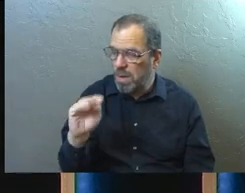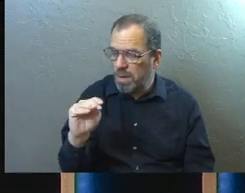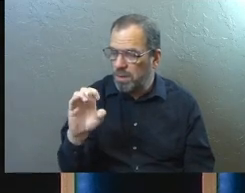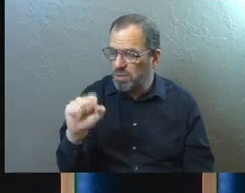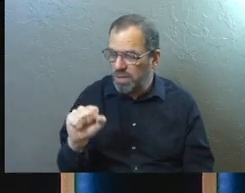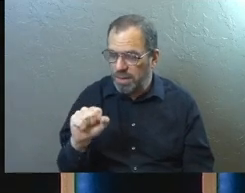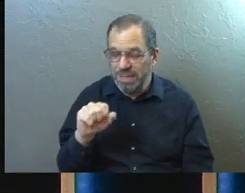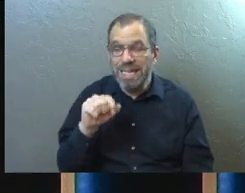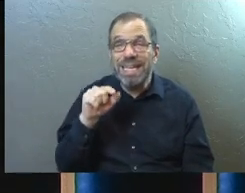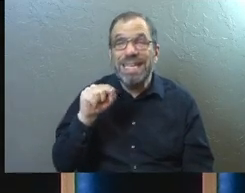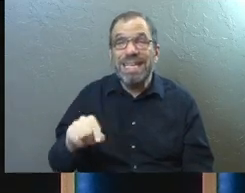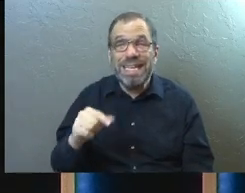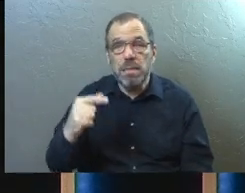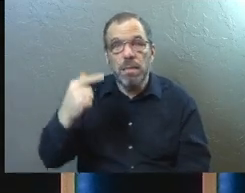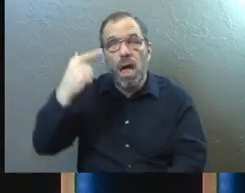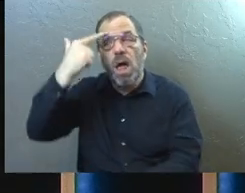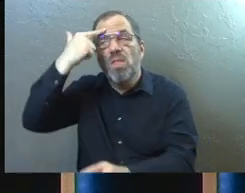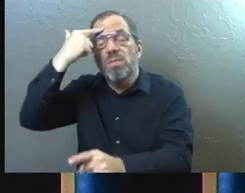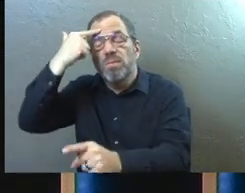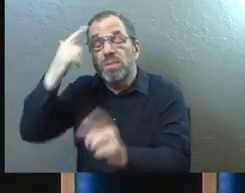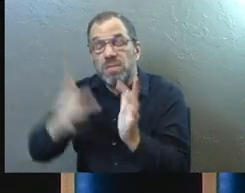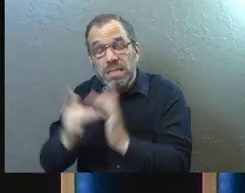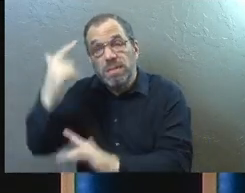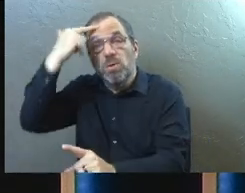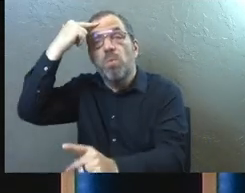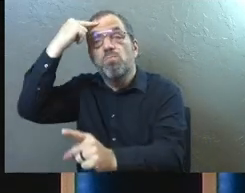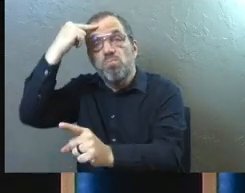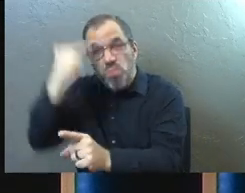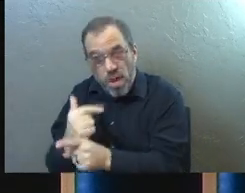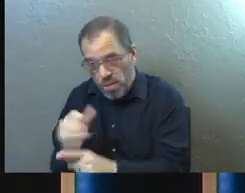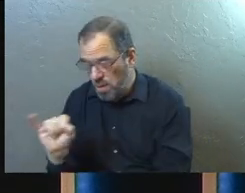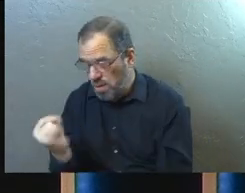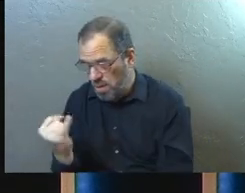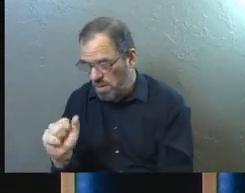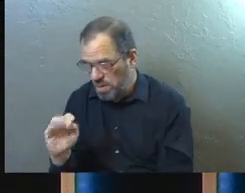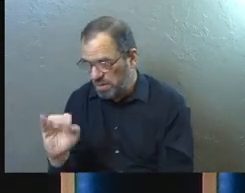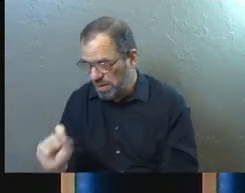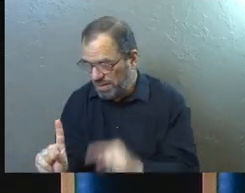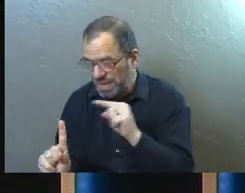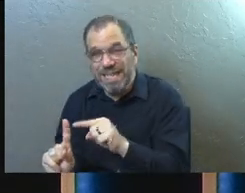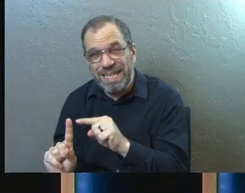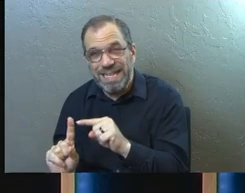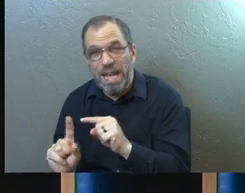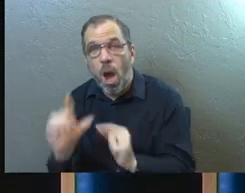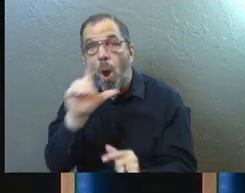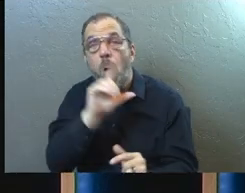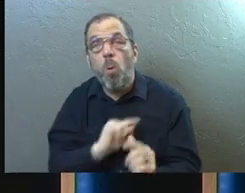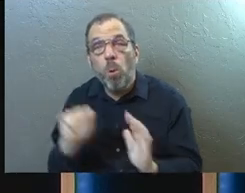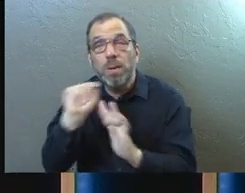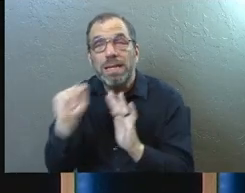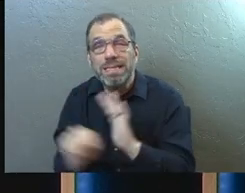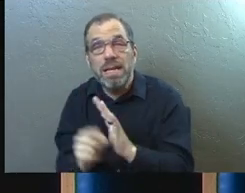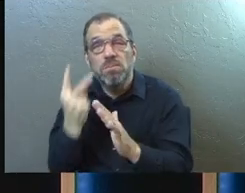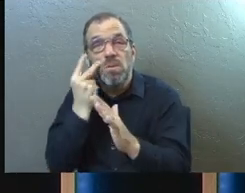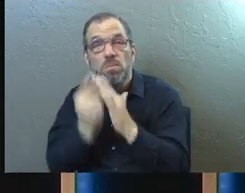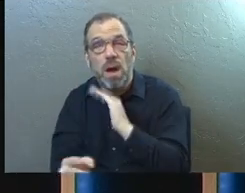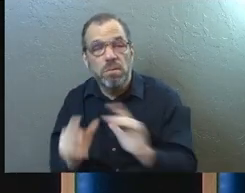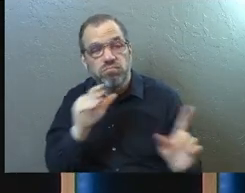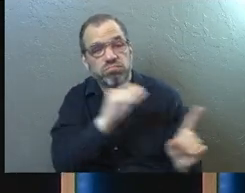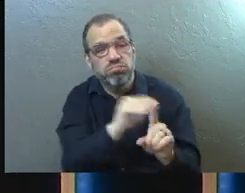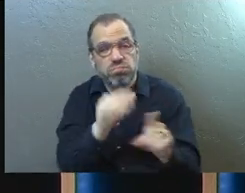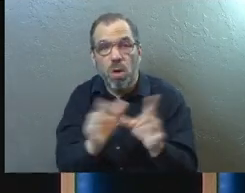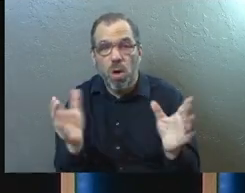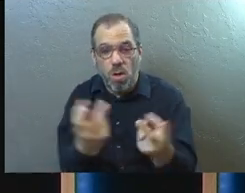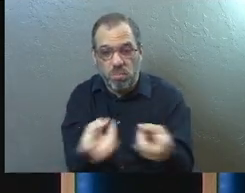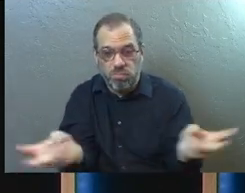He's the brother of Jesus, one of the leaders of the Jerusalem church. And what he does is he pulls out an Old Testament prophecy just to remind